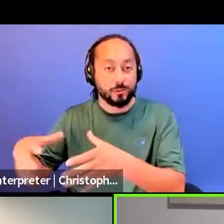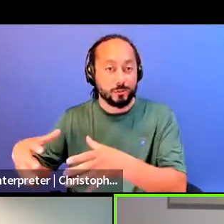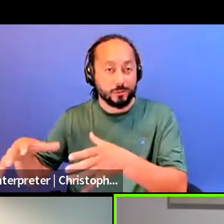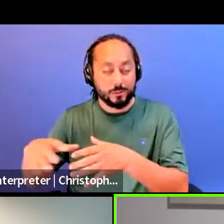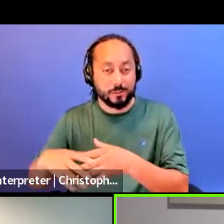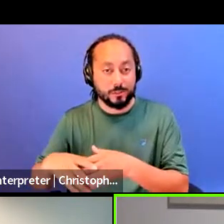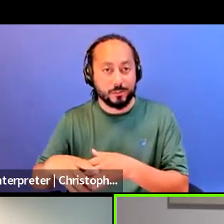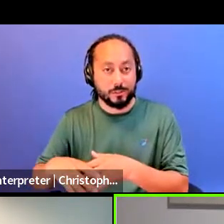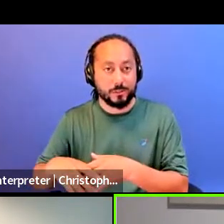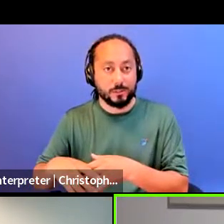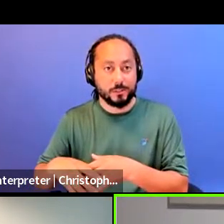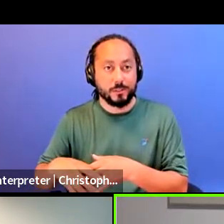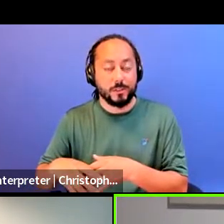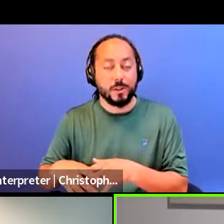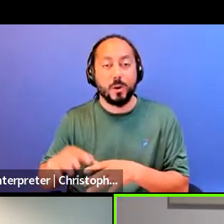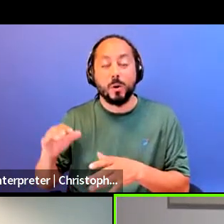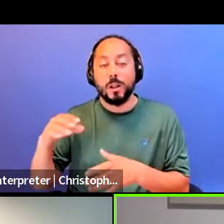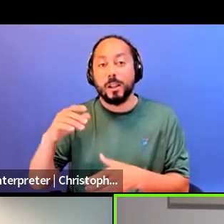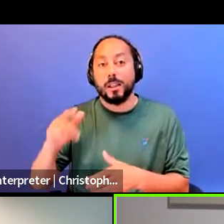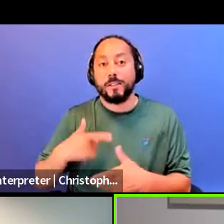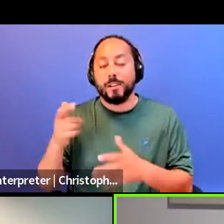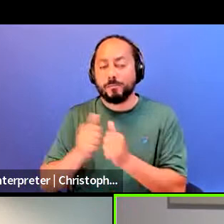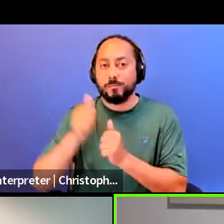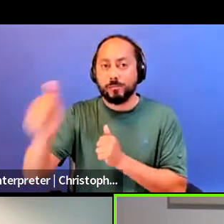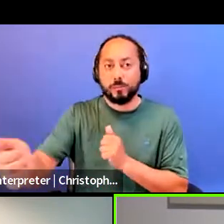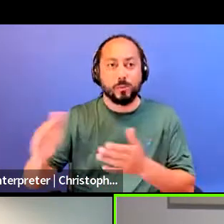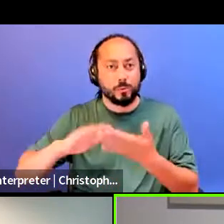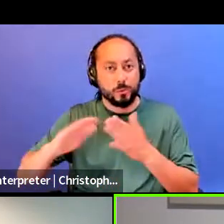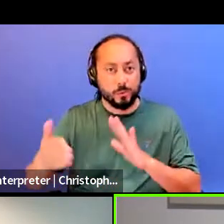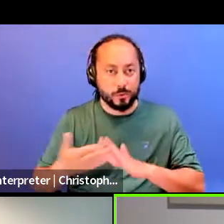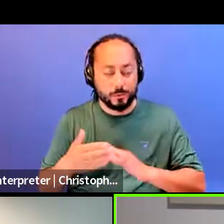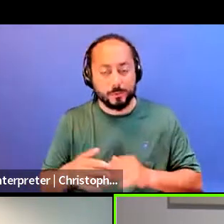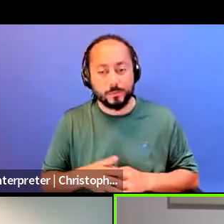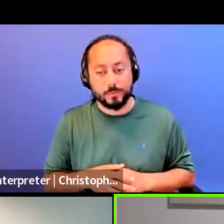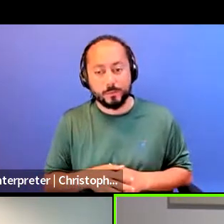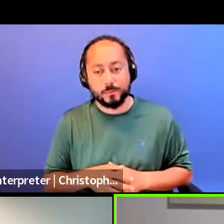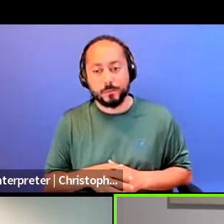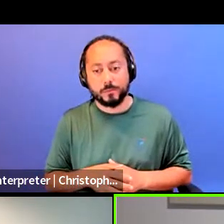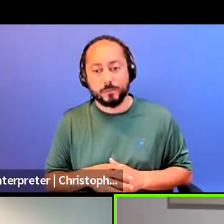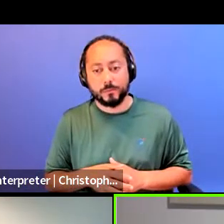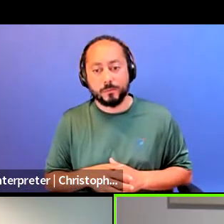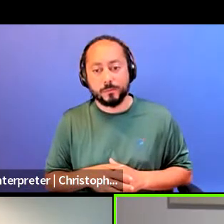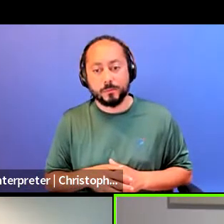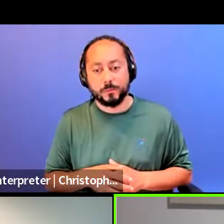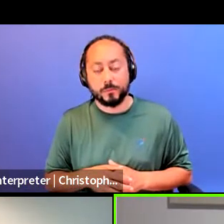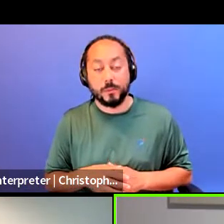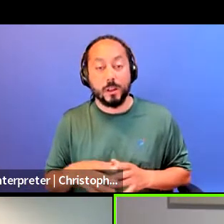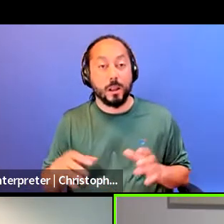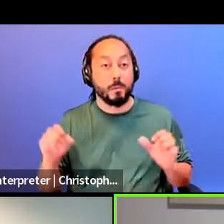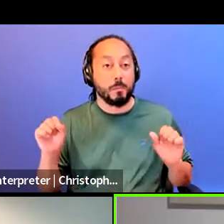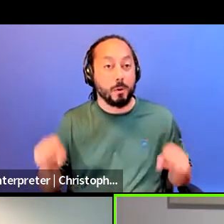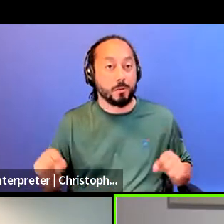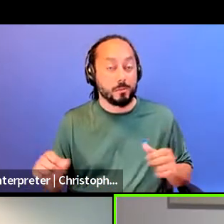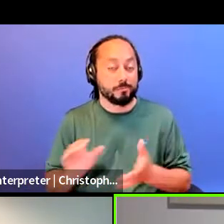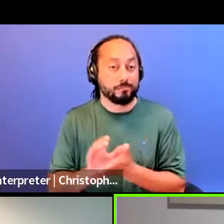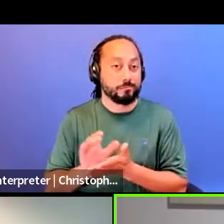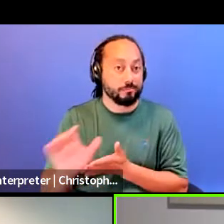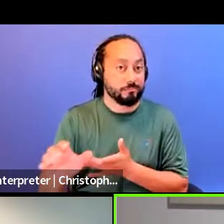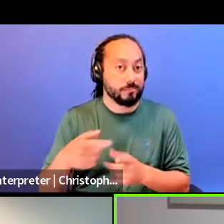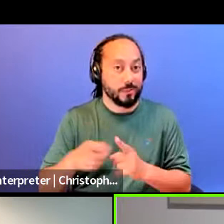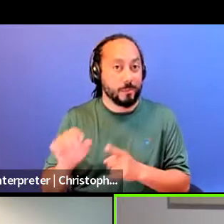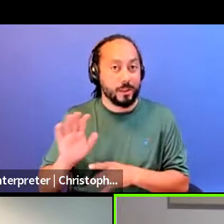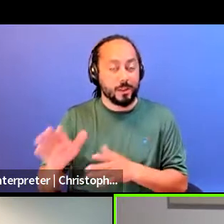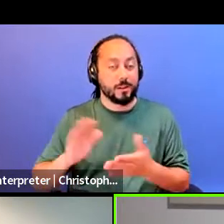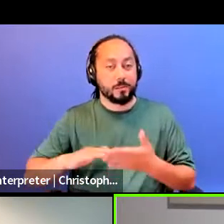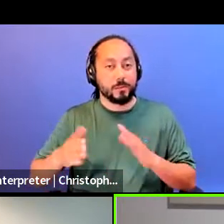They're living in situations where they may be displaced from their community and are living in,